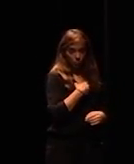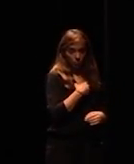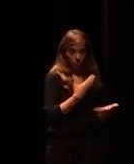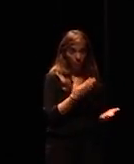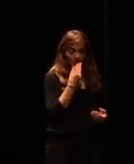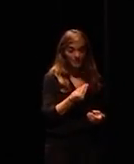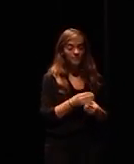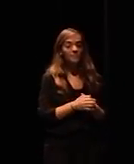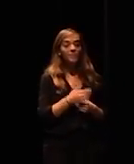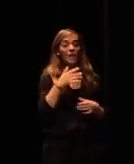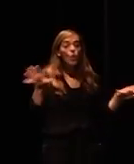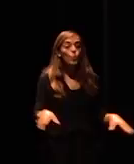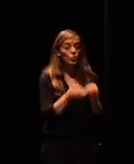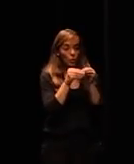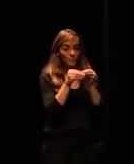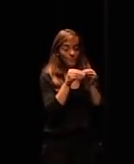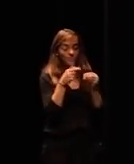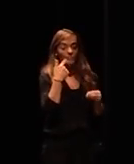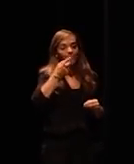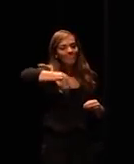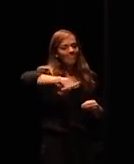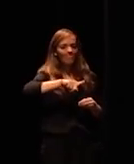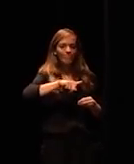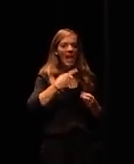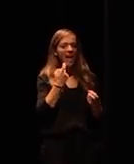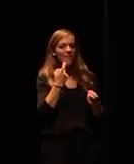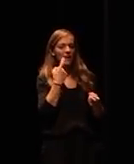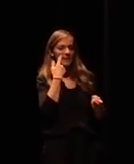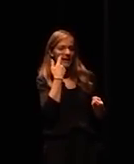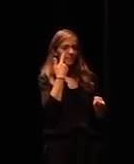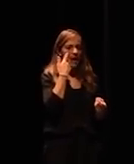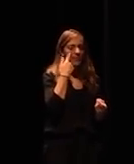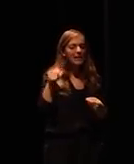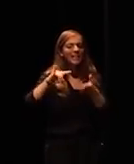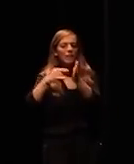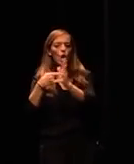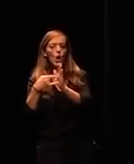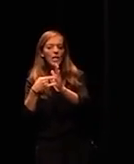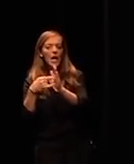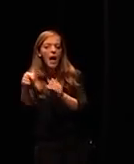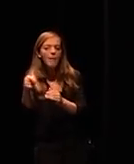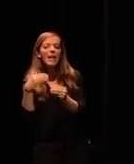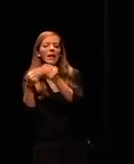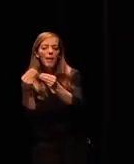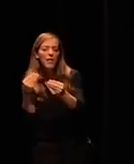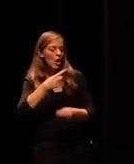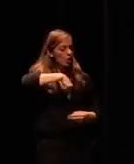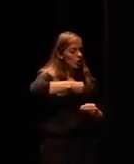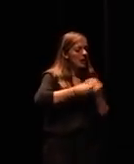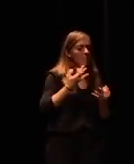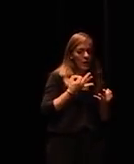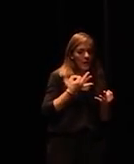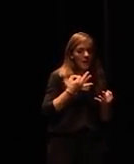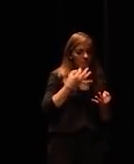looking at our cards we still have the same cards technology ads cards all the time we need to make sure we invest the same amount of